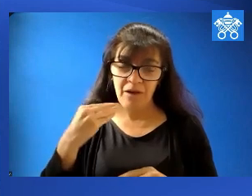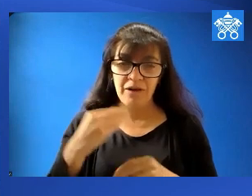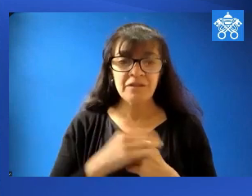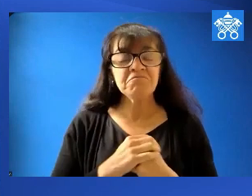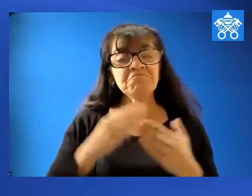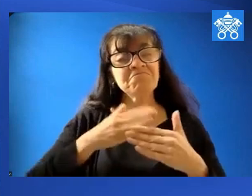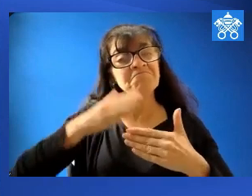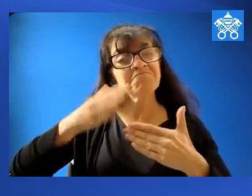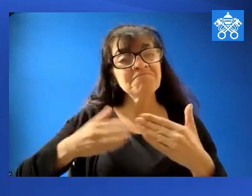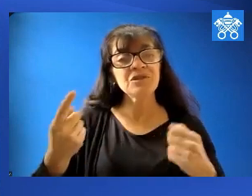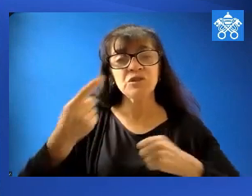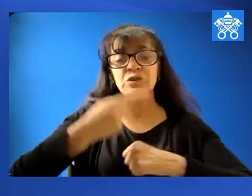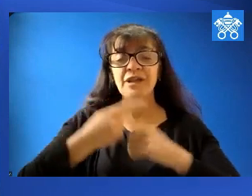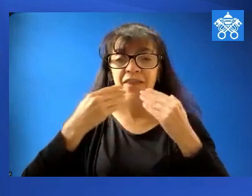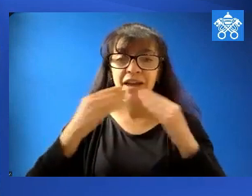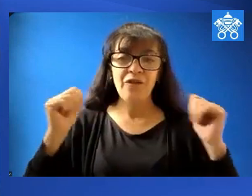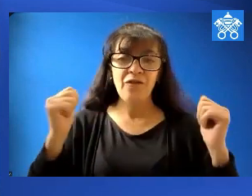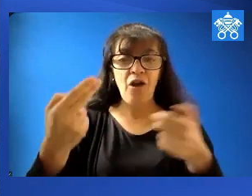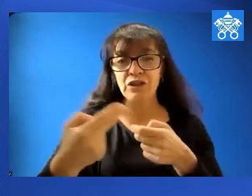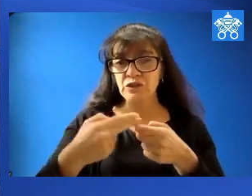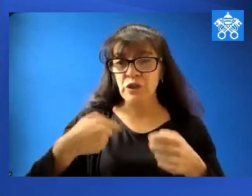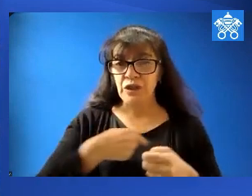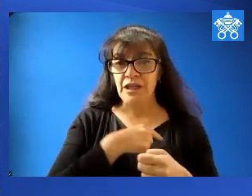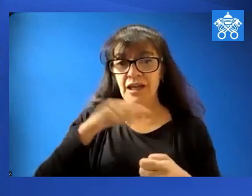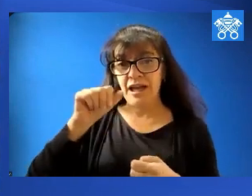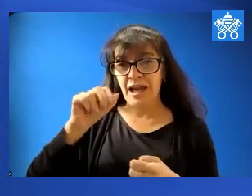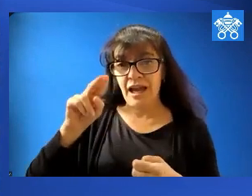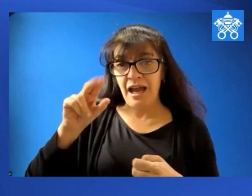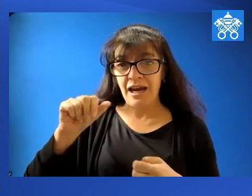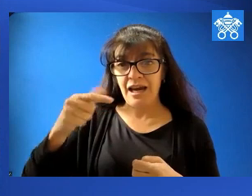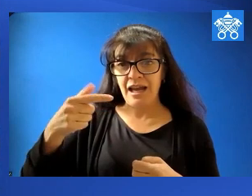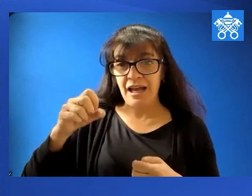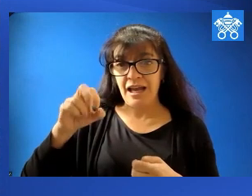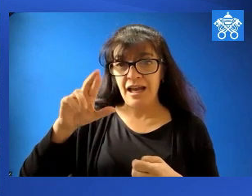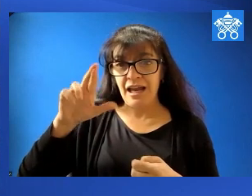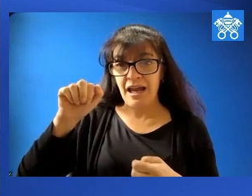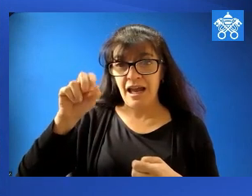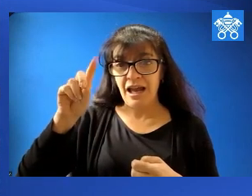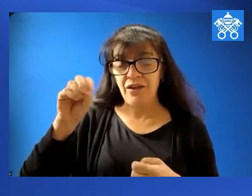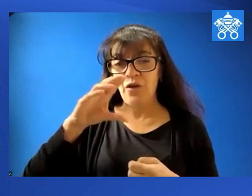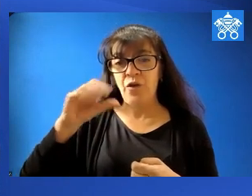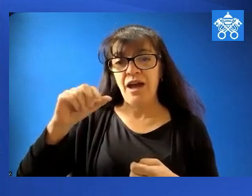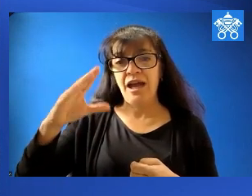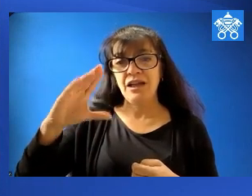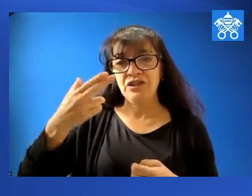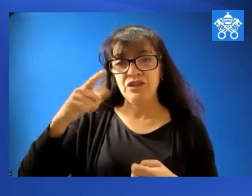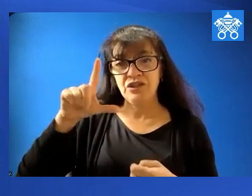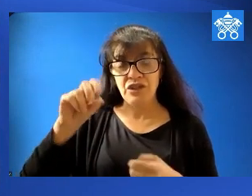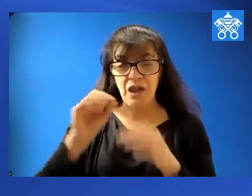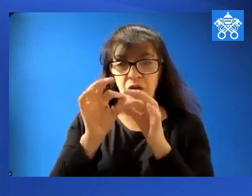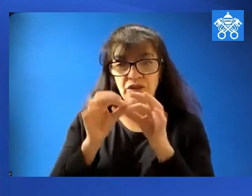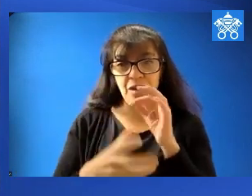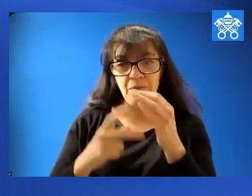And that brings us to the conclusion of our broadcast here. Thank you all for joining us. Wishing you a blessed day. And to